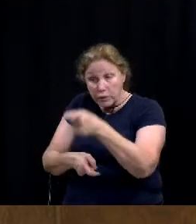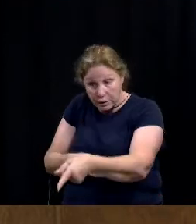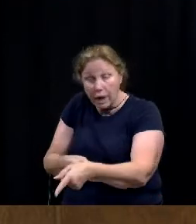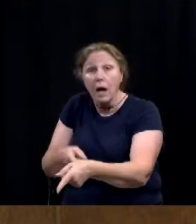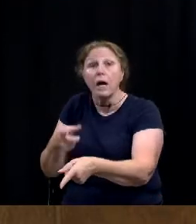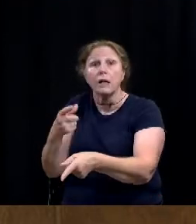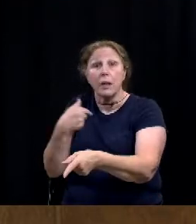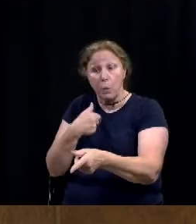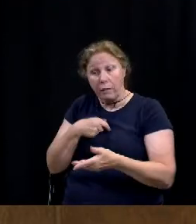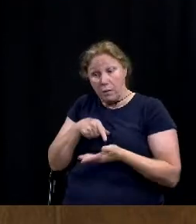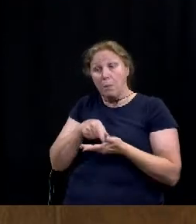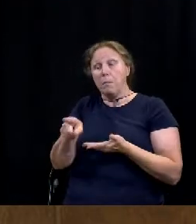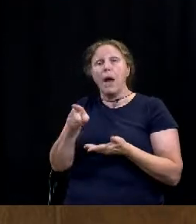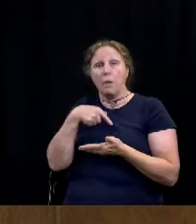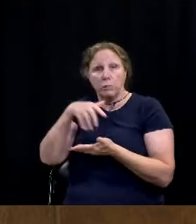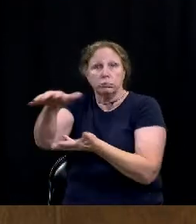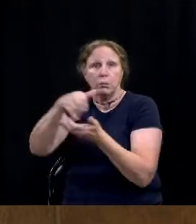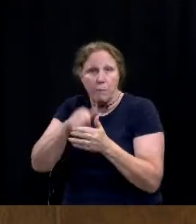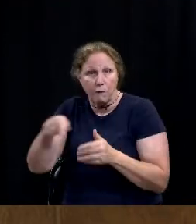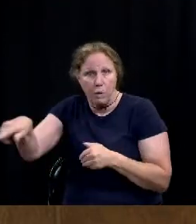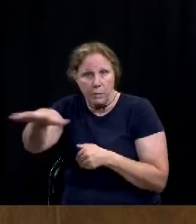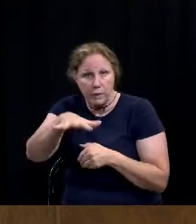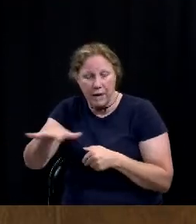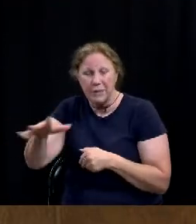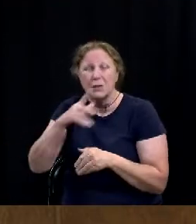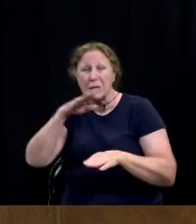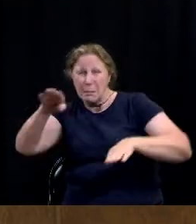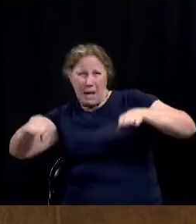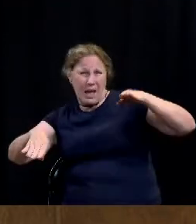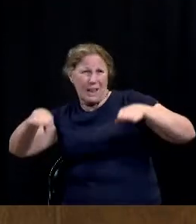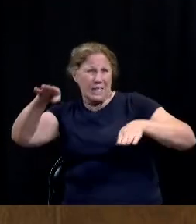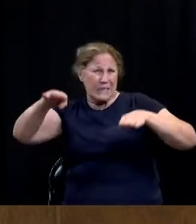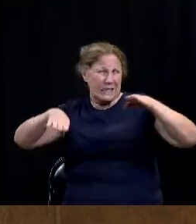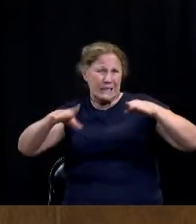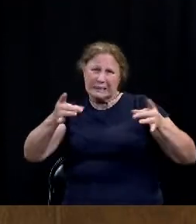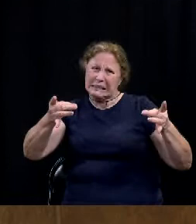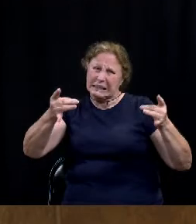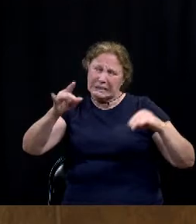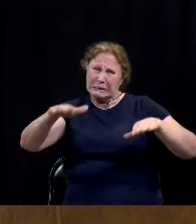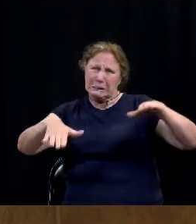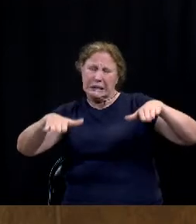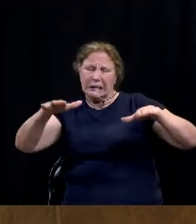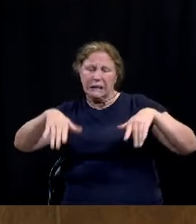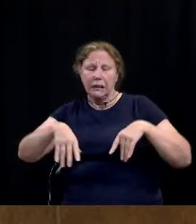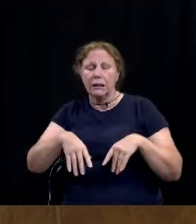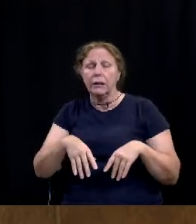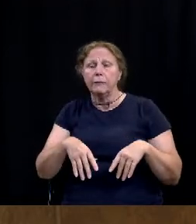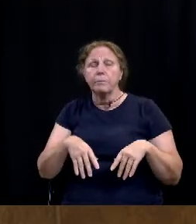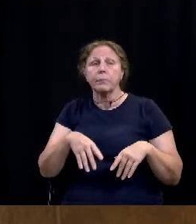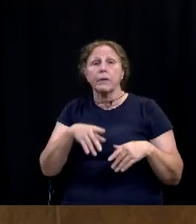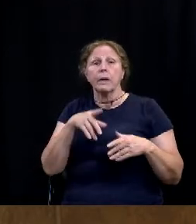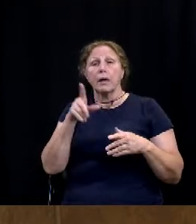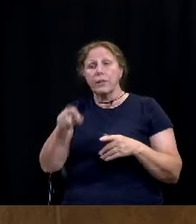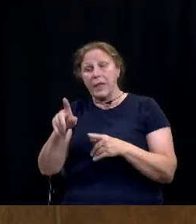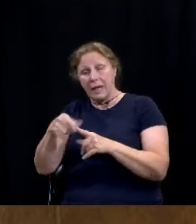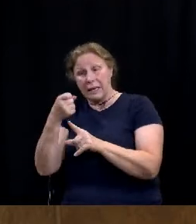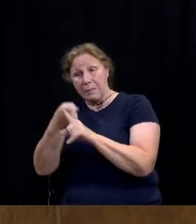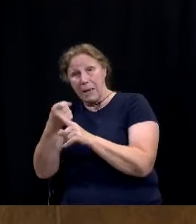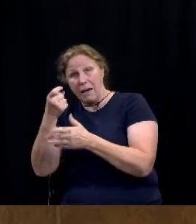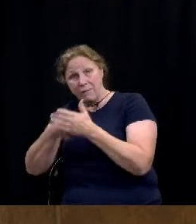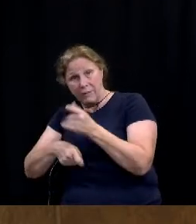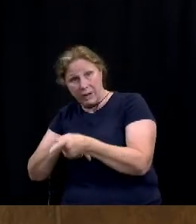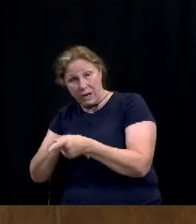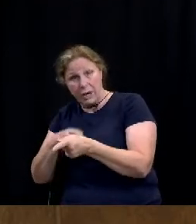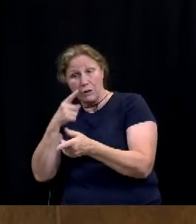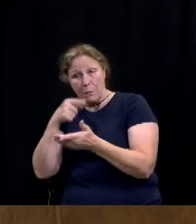So there is a delicate balance here. think we all realize that, you know, paying, using the impact fees to pay for the